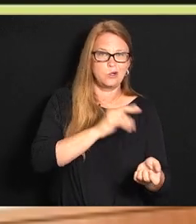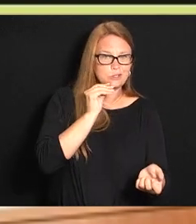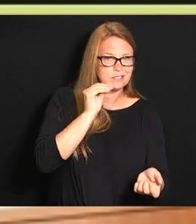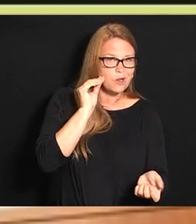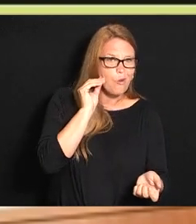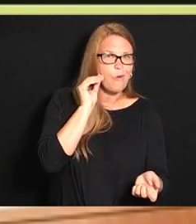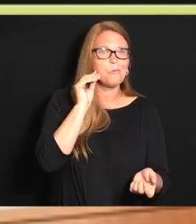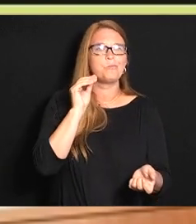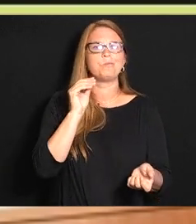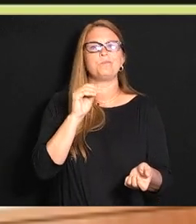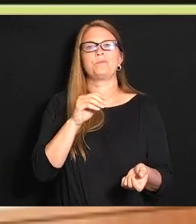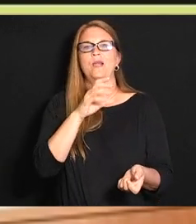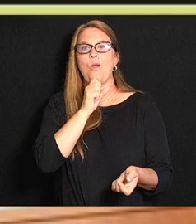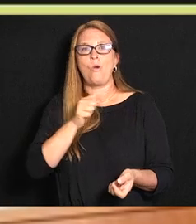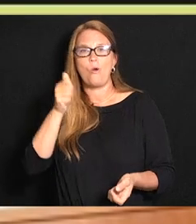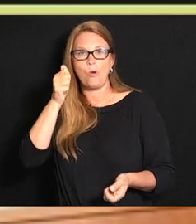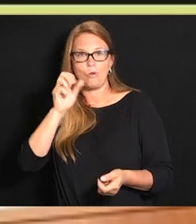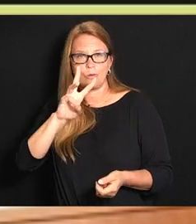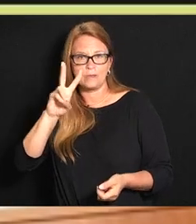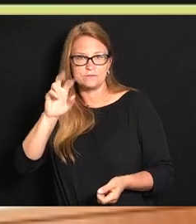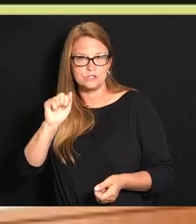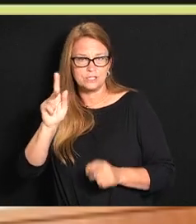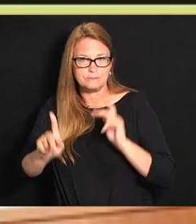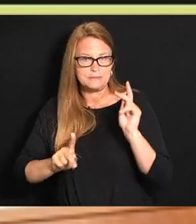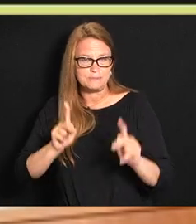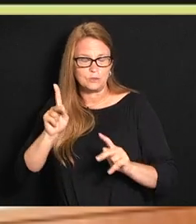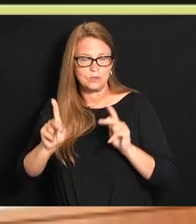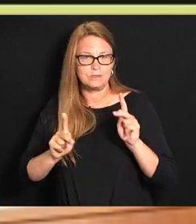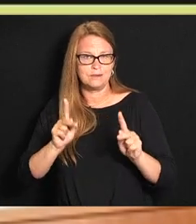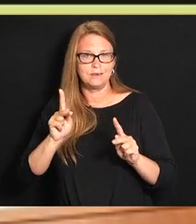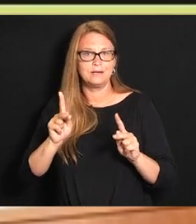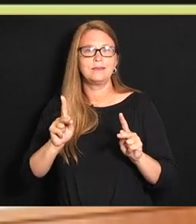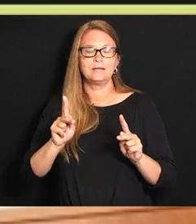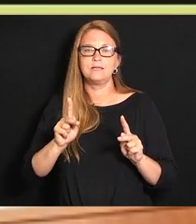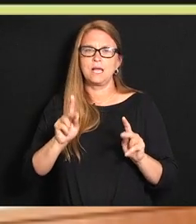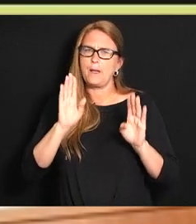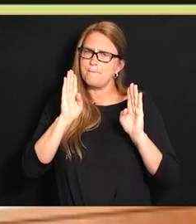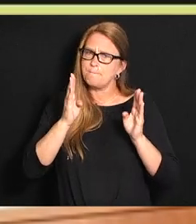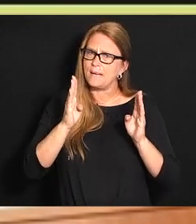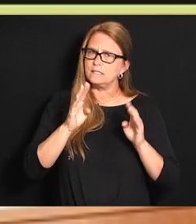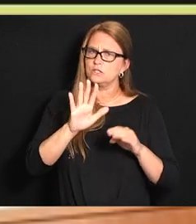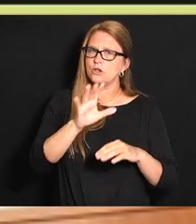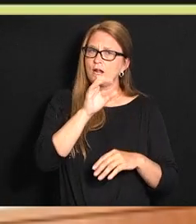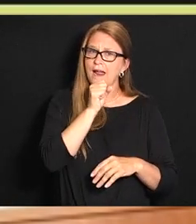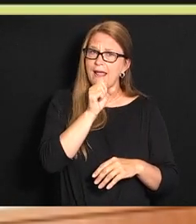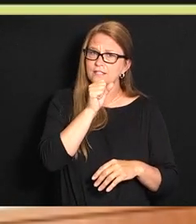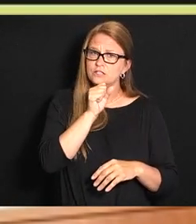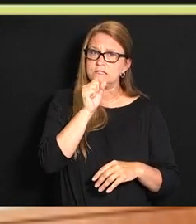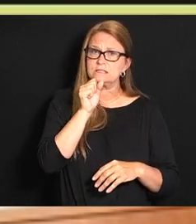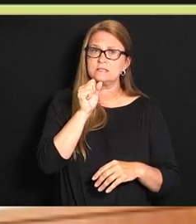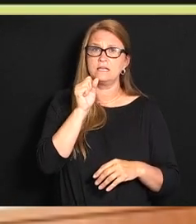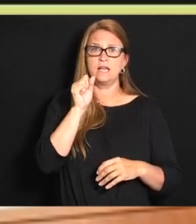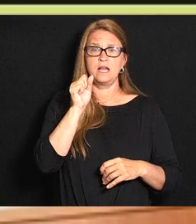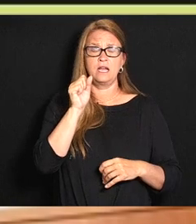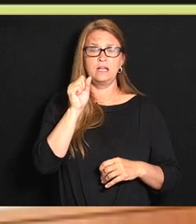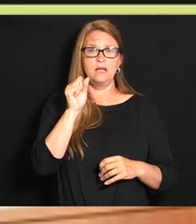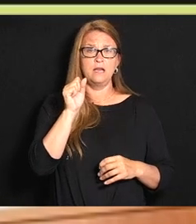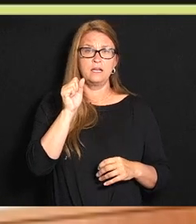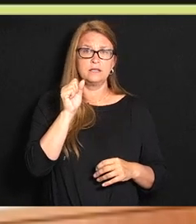facilities and our older West Virginians you can again pay attention to the ages of the individuals that